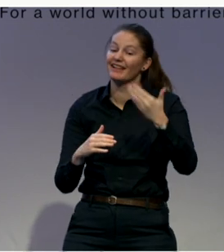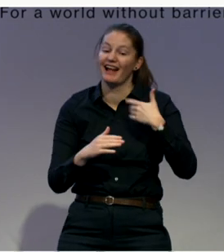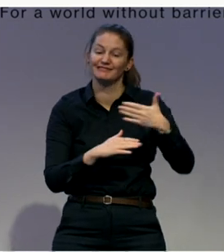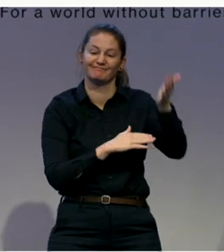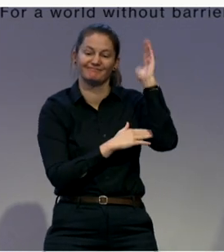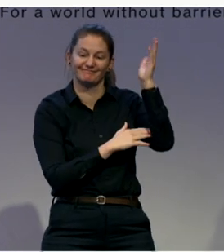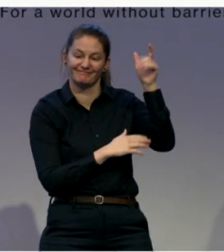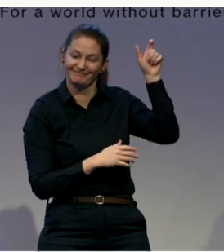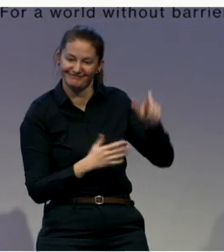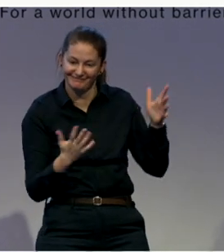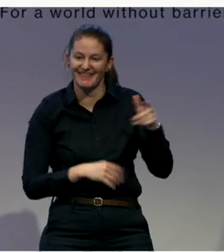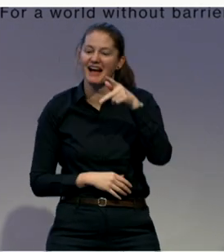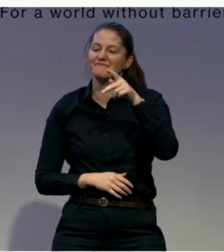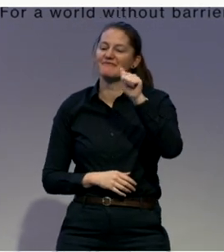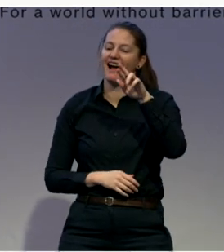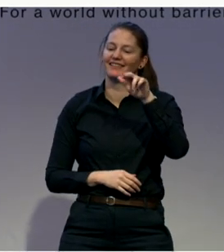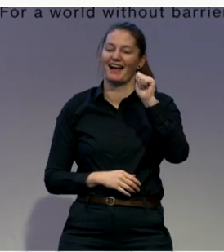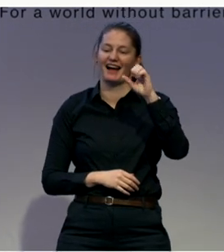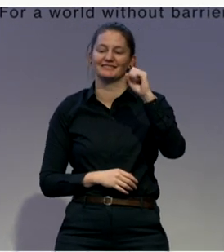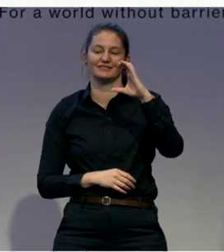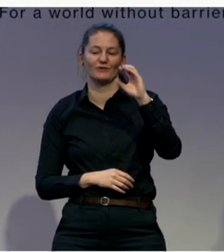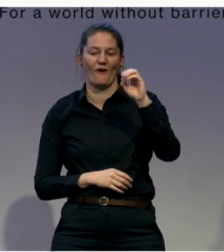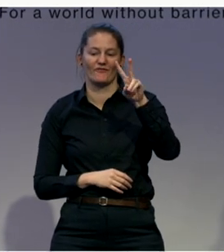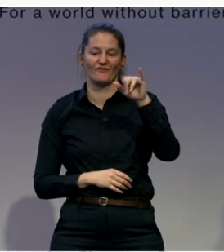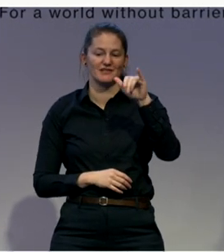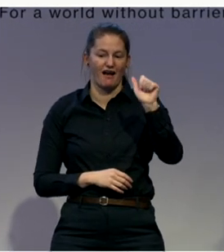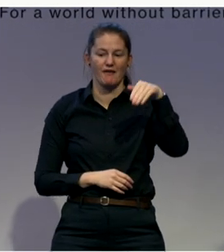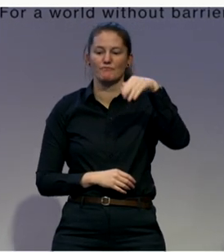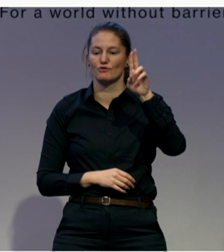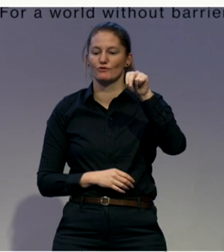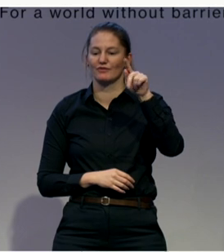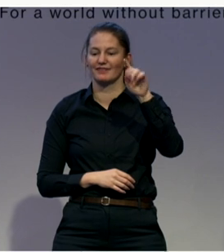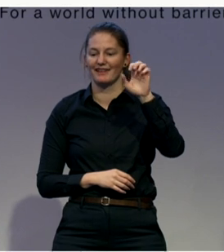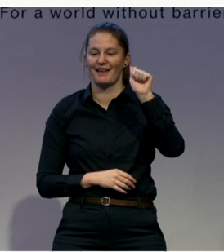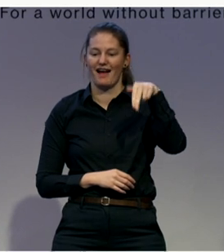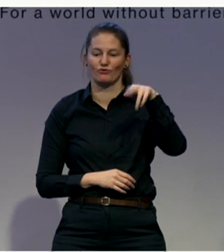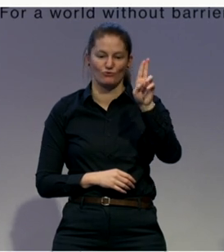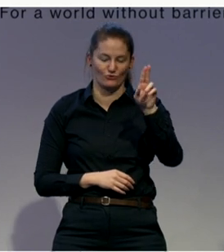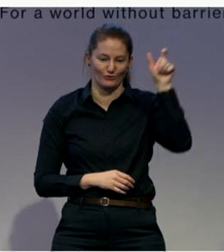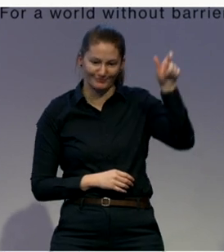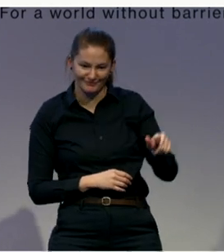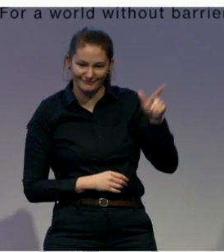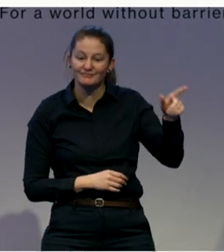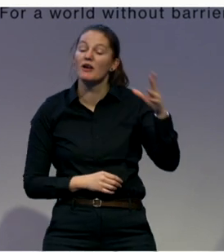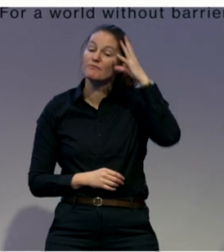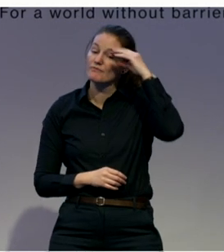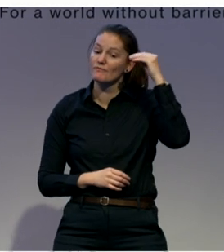Thank you, Marta. I'm delighted to present here Zero Project Keystone Moldova Experience,